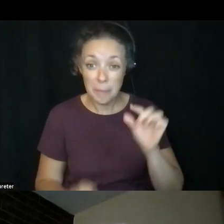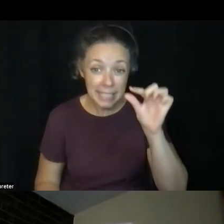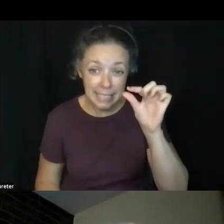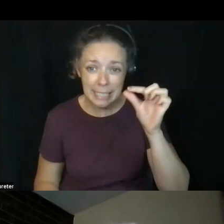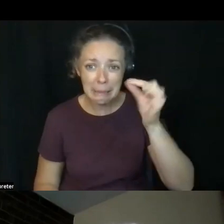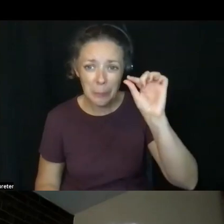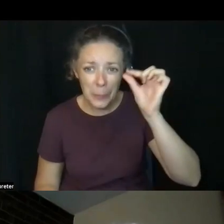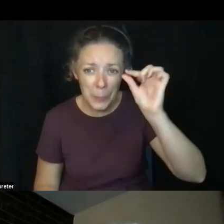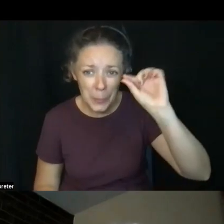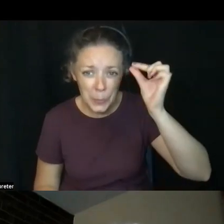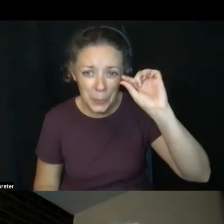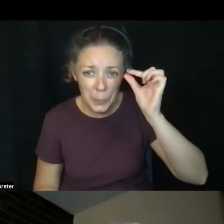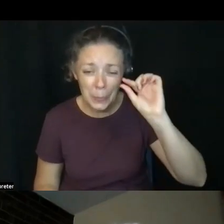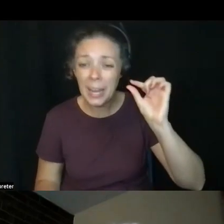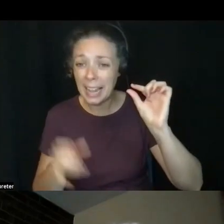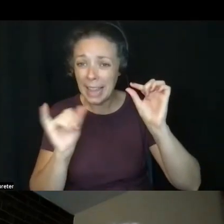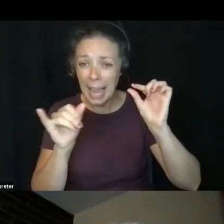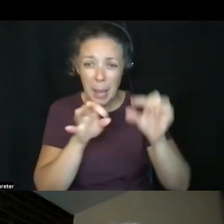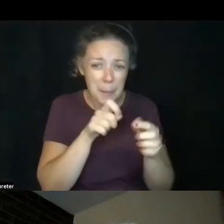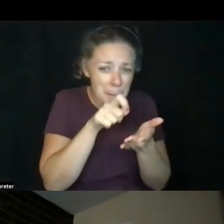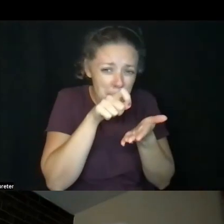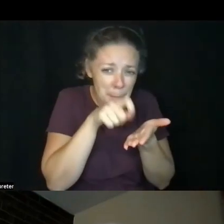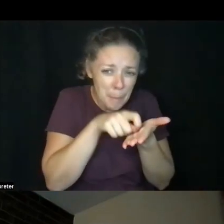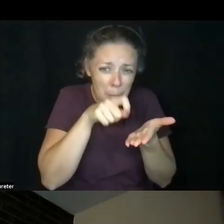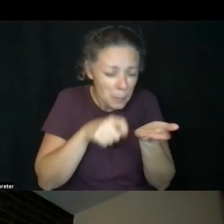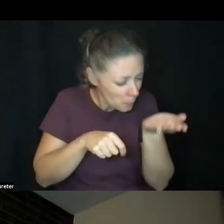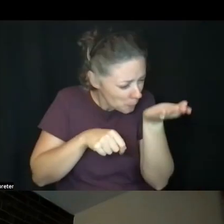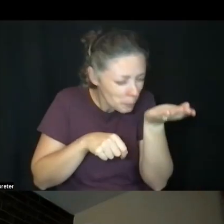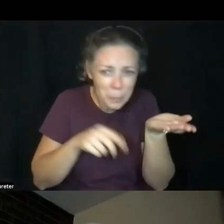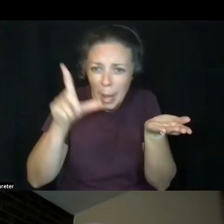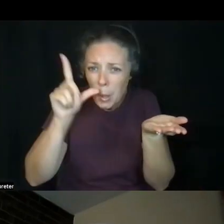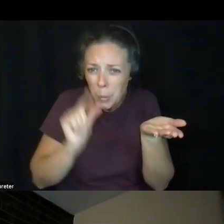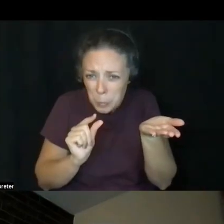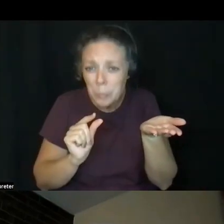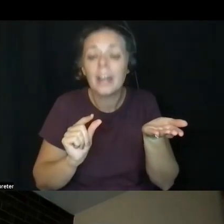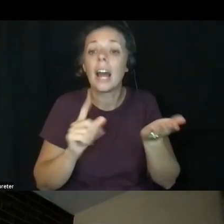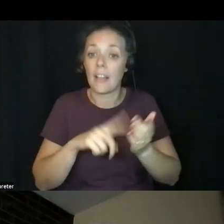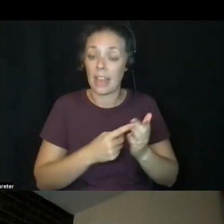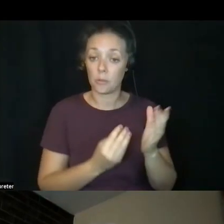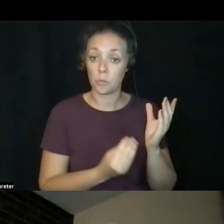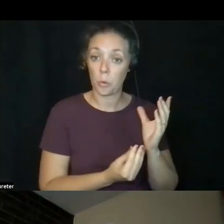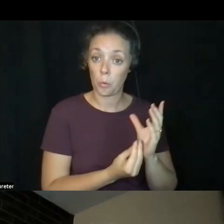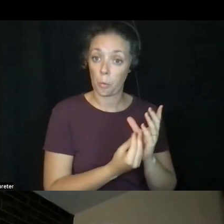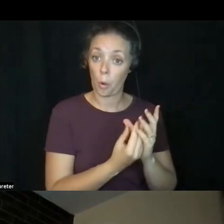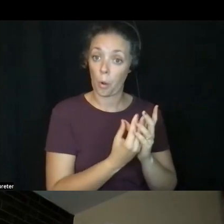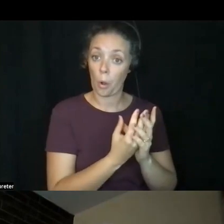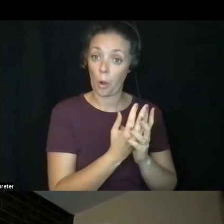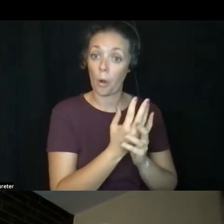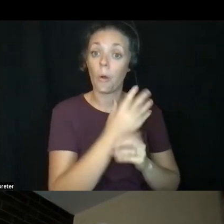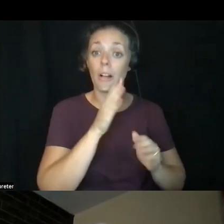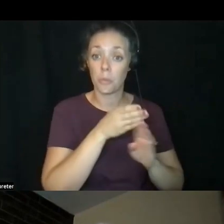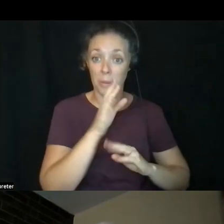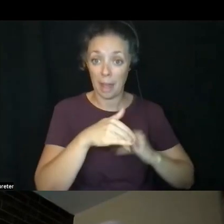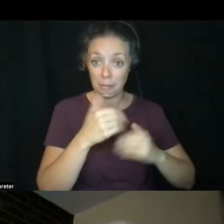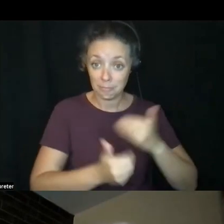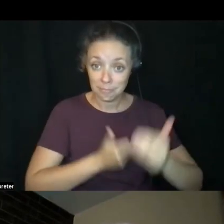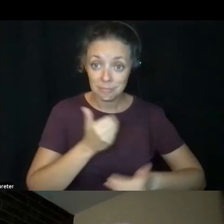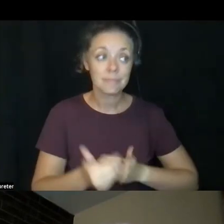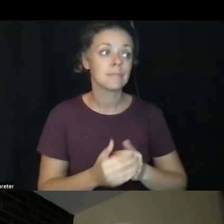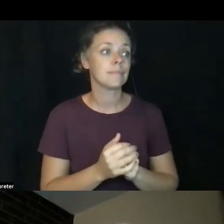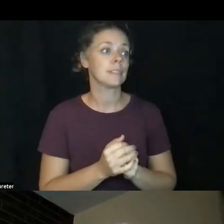teeny tiniest pinpoint of this little black seed and then to grow it through the process and then to take it through